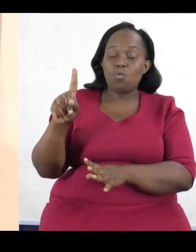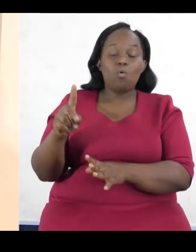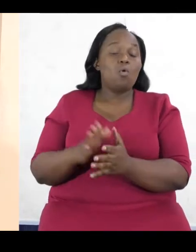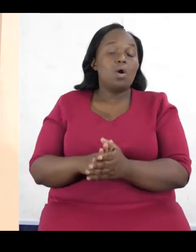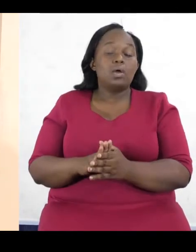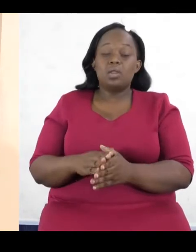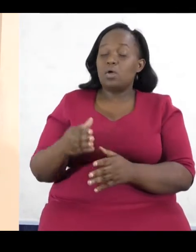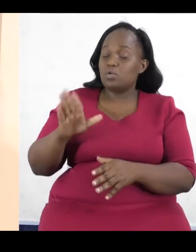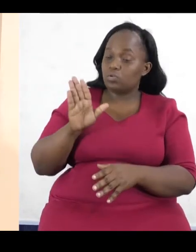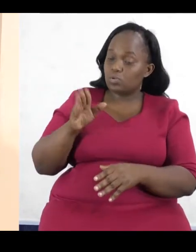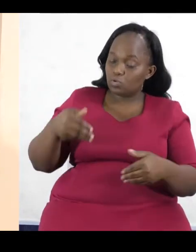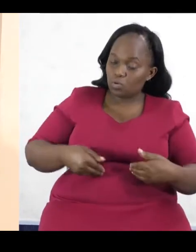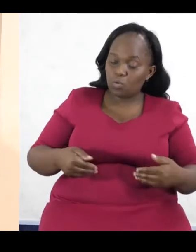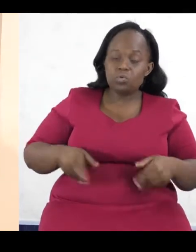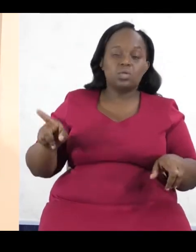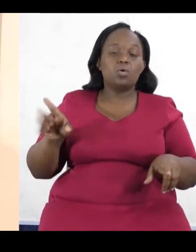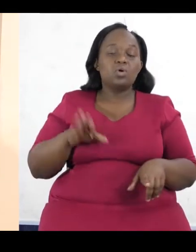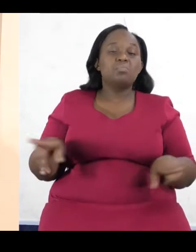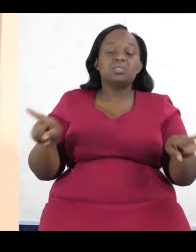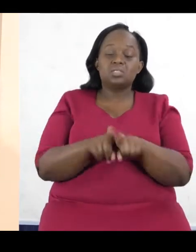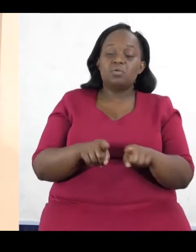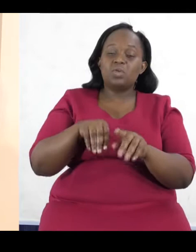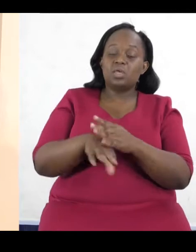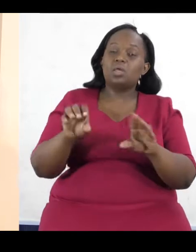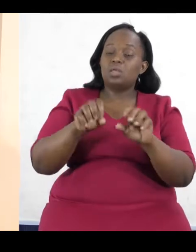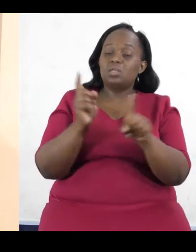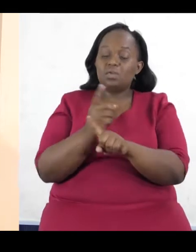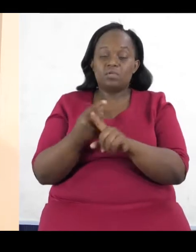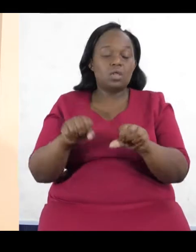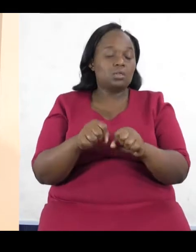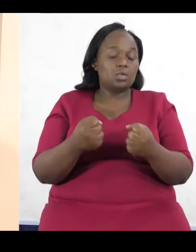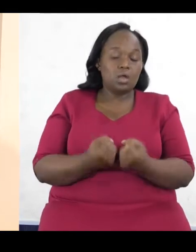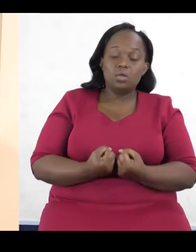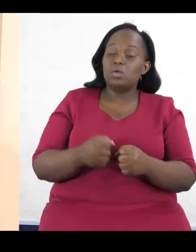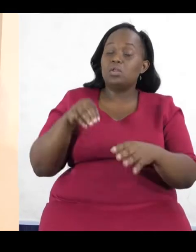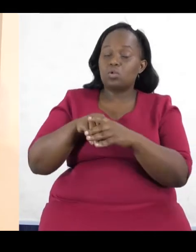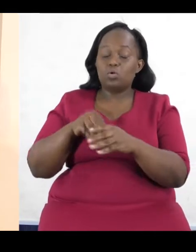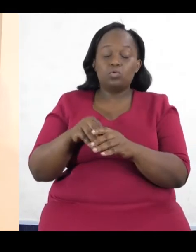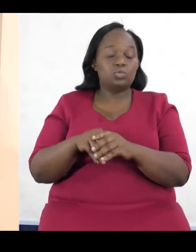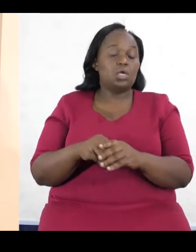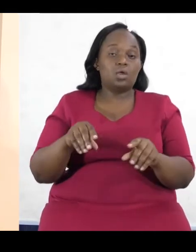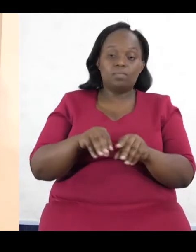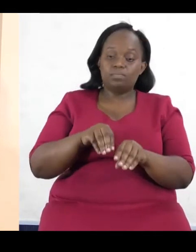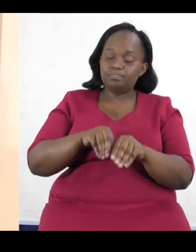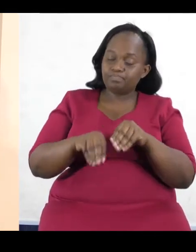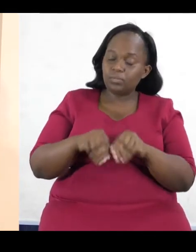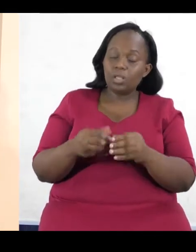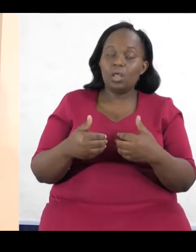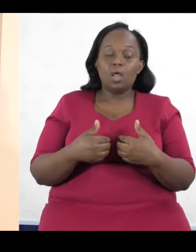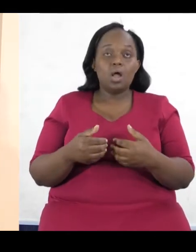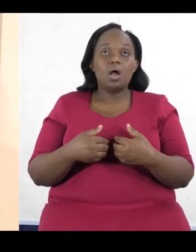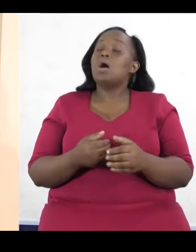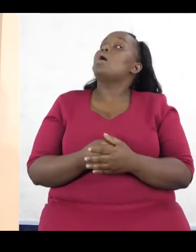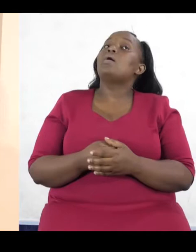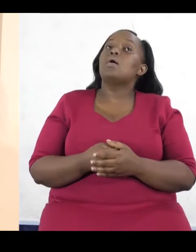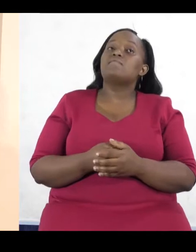and women represented in our different aspects of the societies, including election. We have SDG 4, that talks about